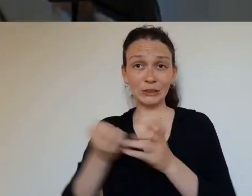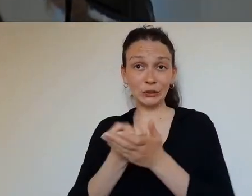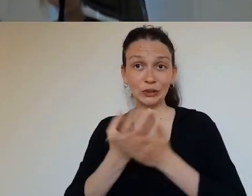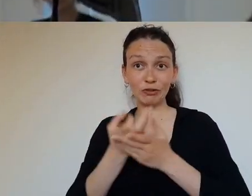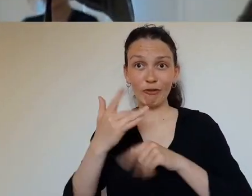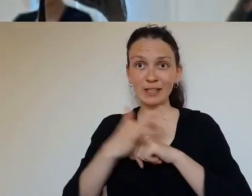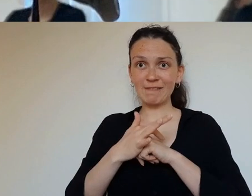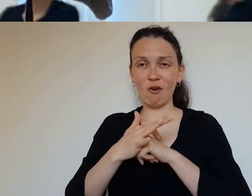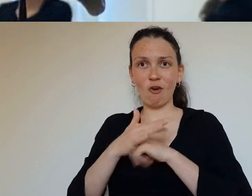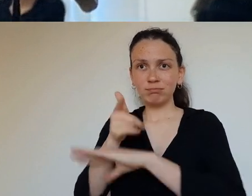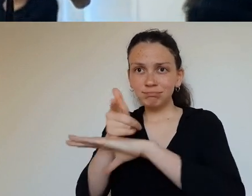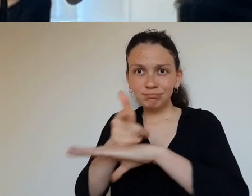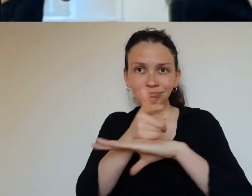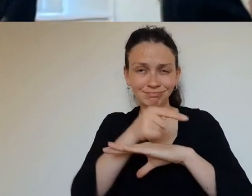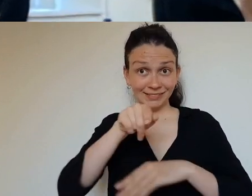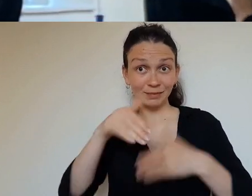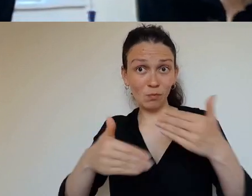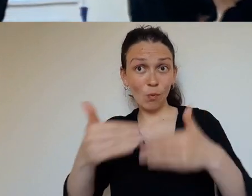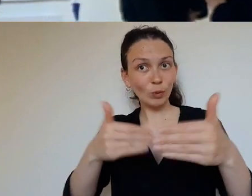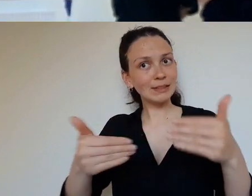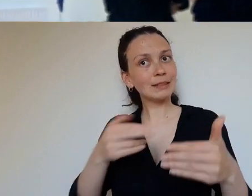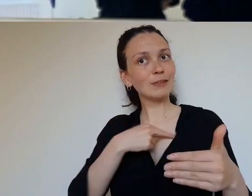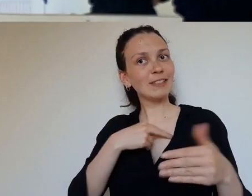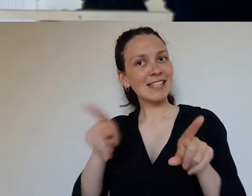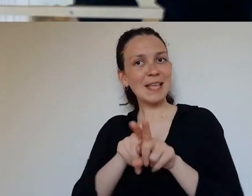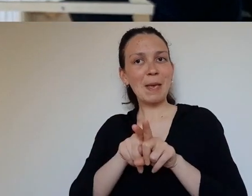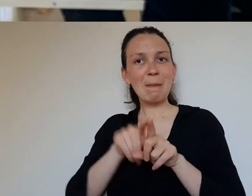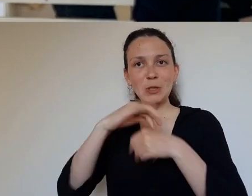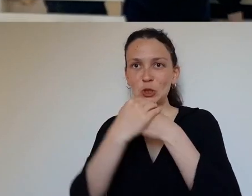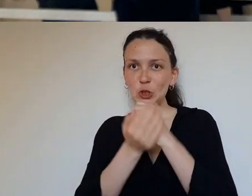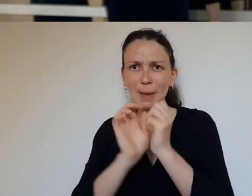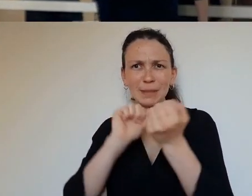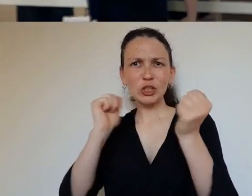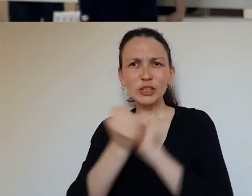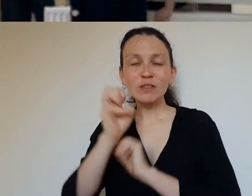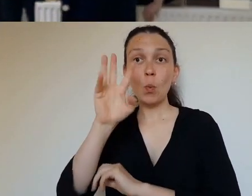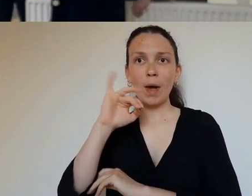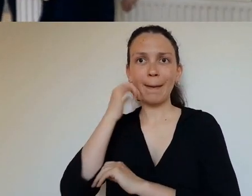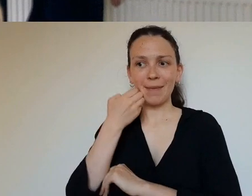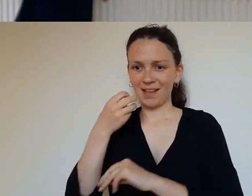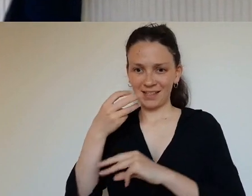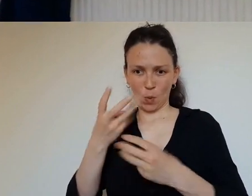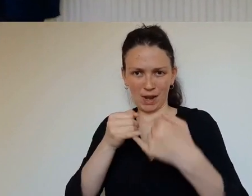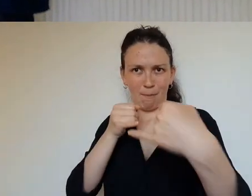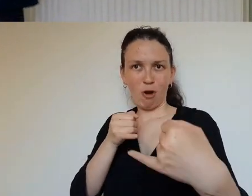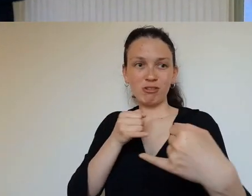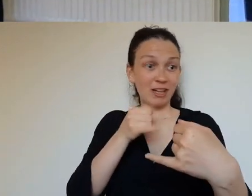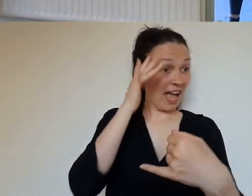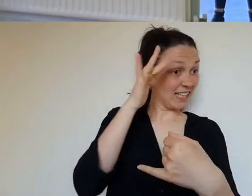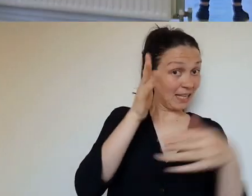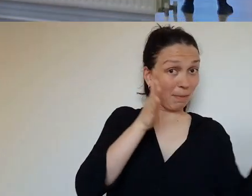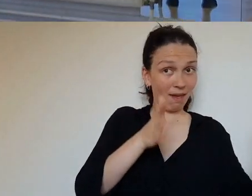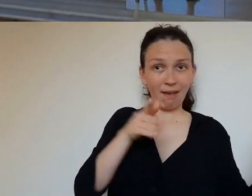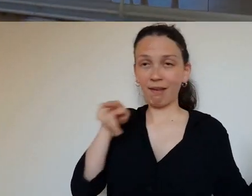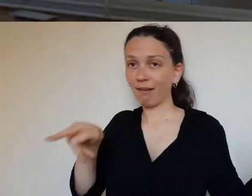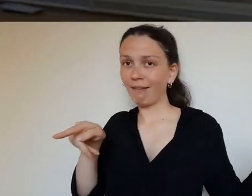Using digital stories to document this process is a type of shape-shifting too, an attempt to break down boundaries between academia and embodied